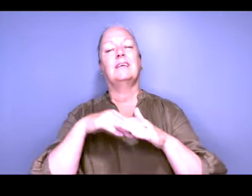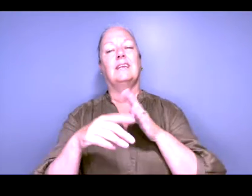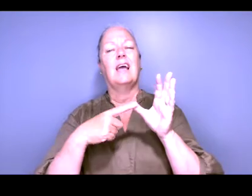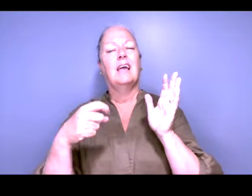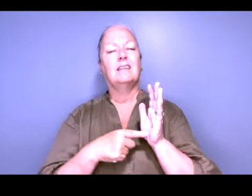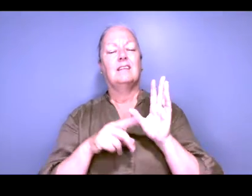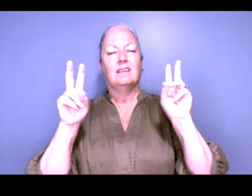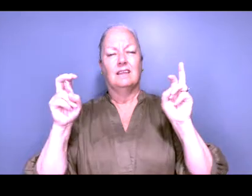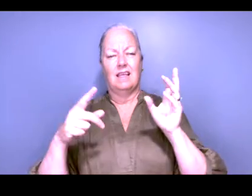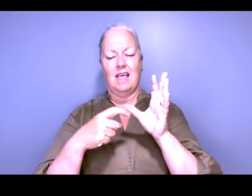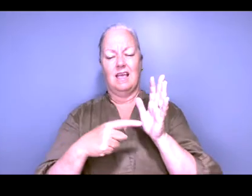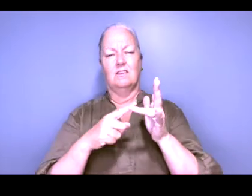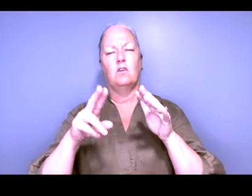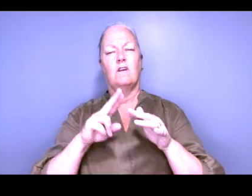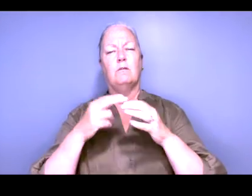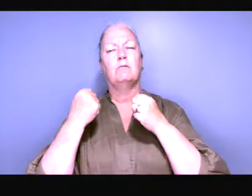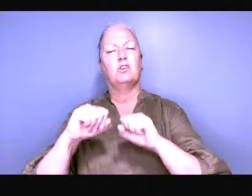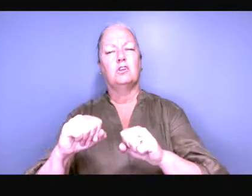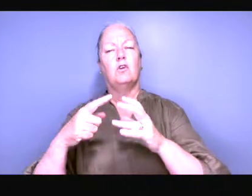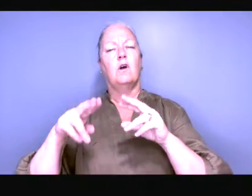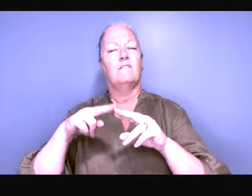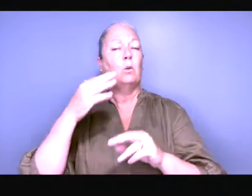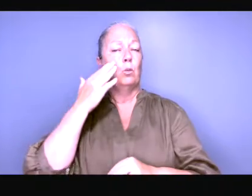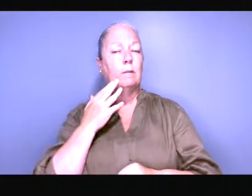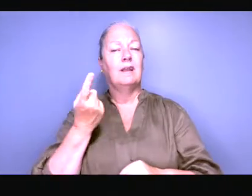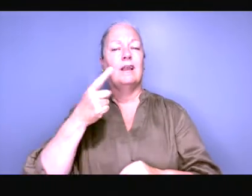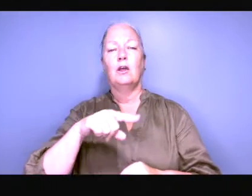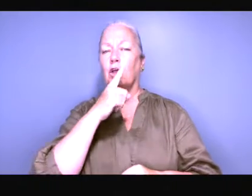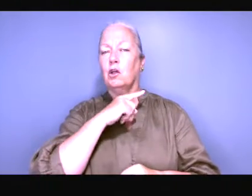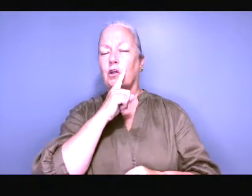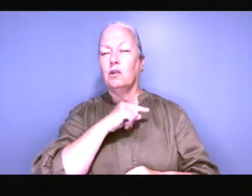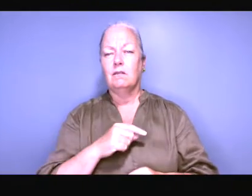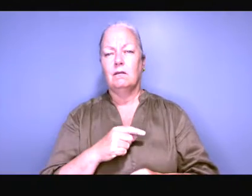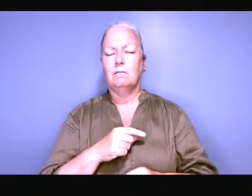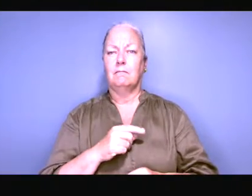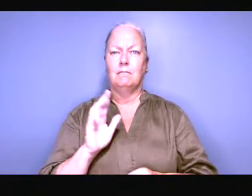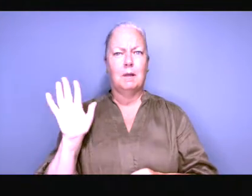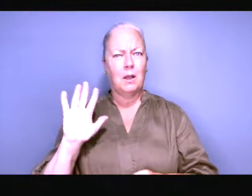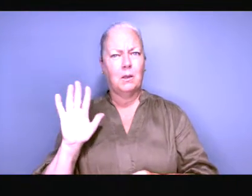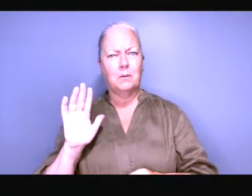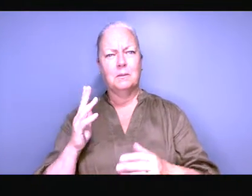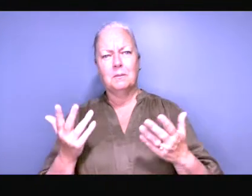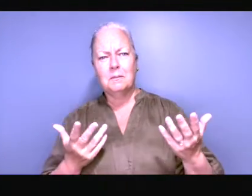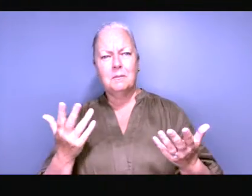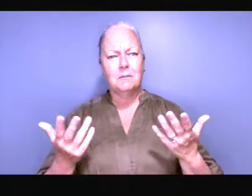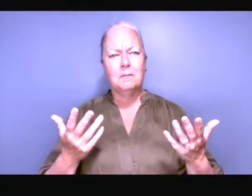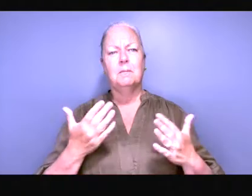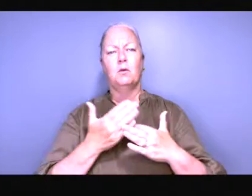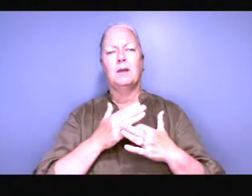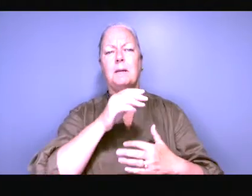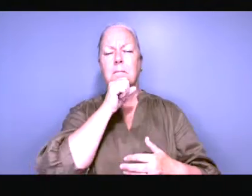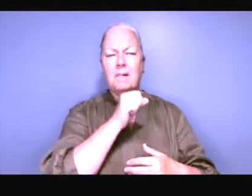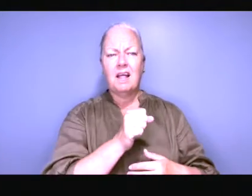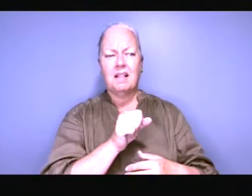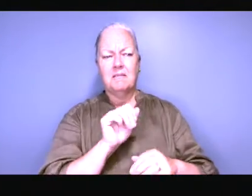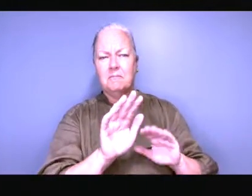as a parliamentary amendment to an act which was actually called an act for the protection of women and girls although